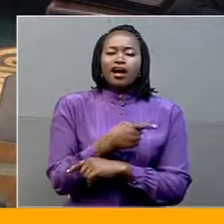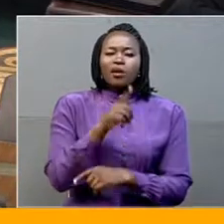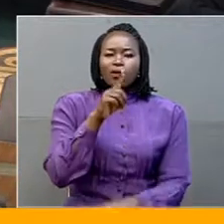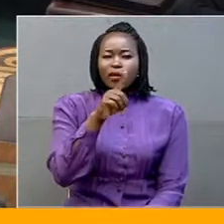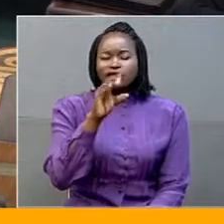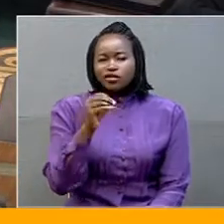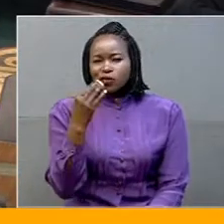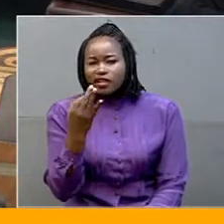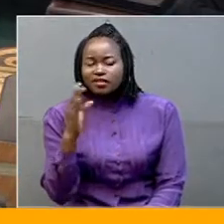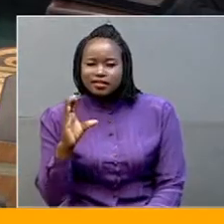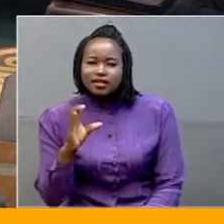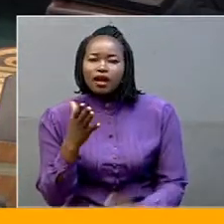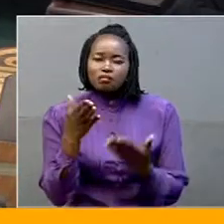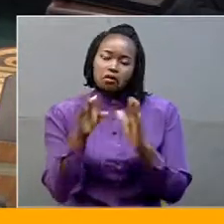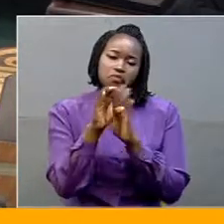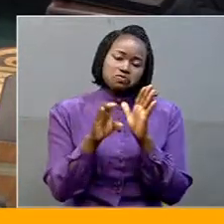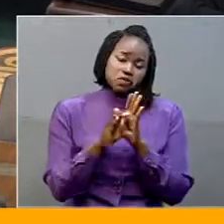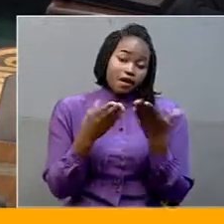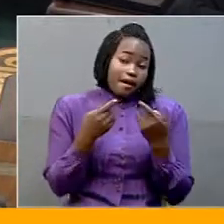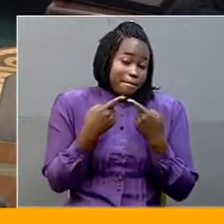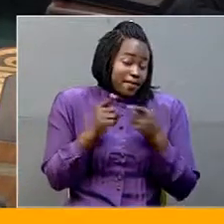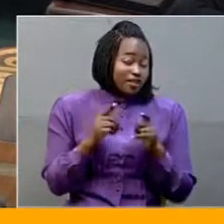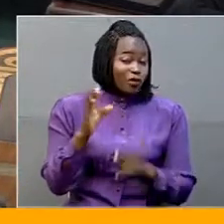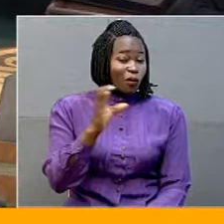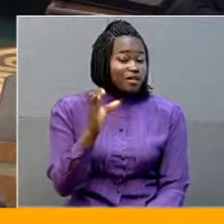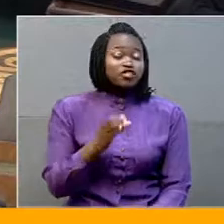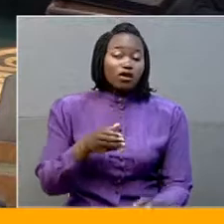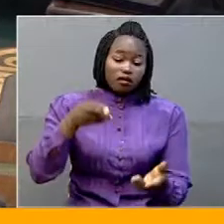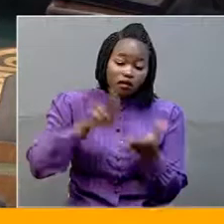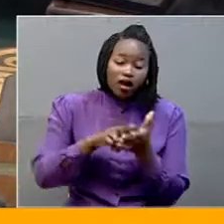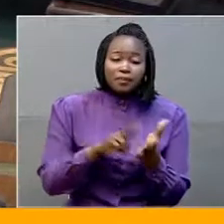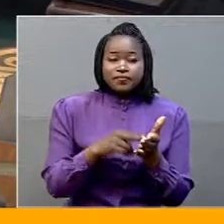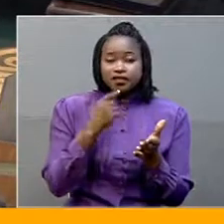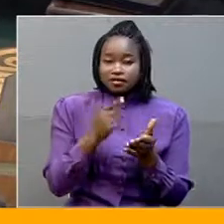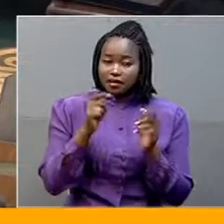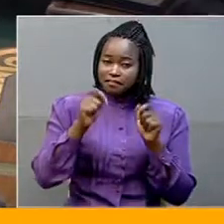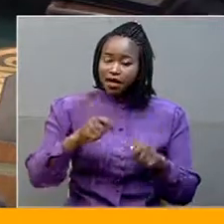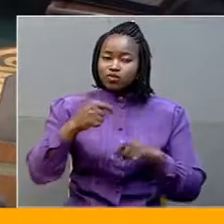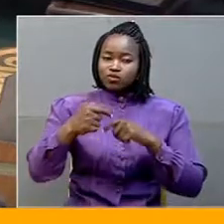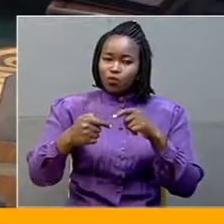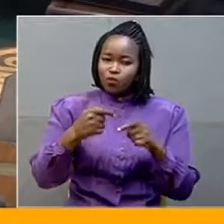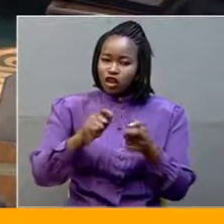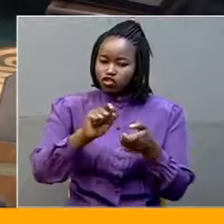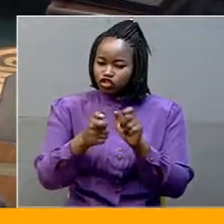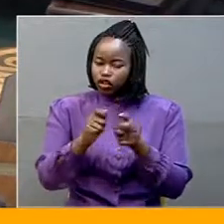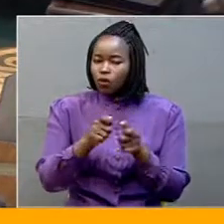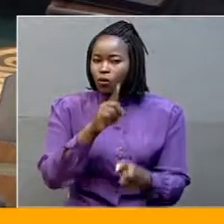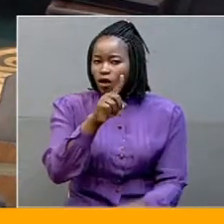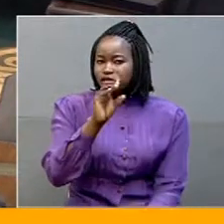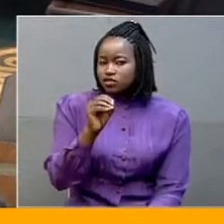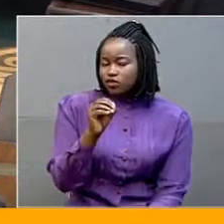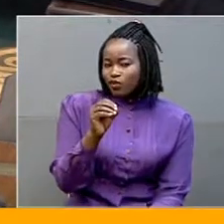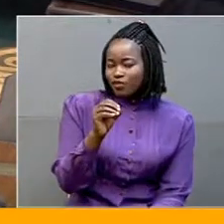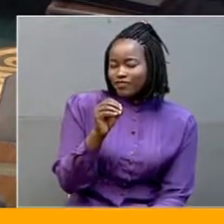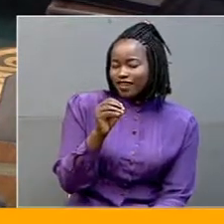the Constitution. However, the committee recommends the reinstatement and entrenchment of Article 1052 on presidential